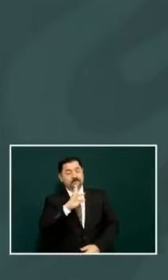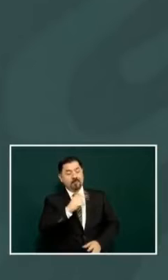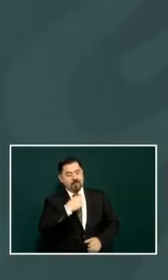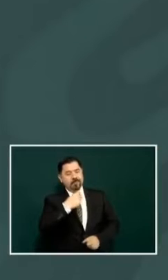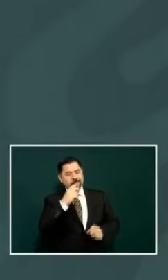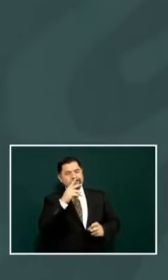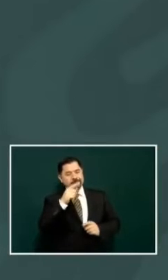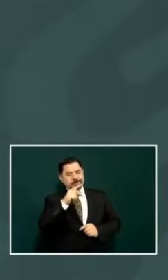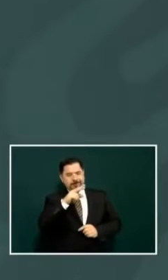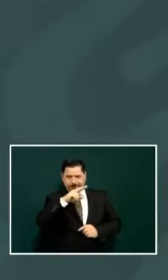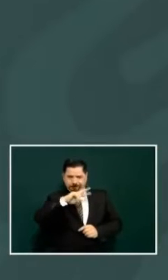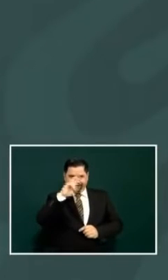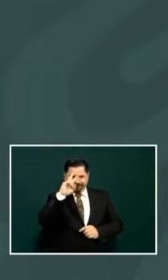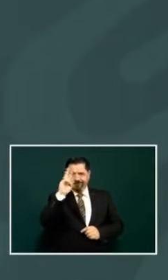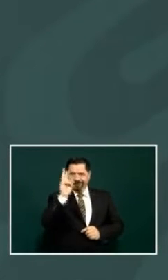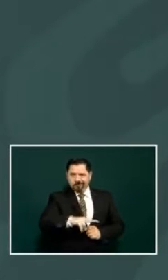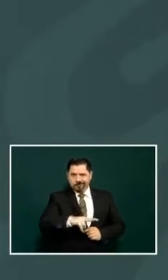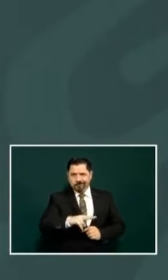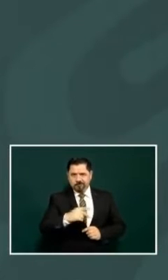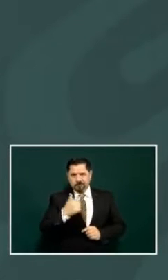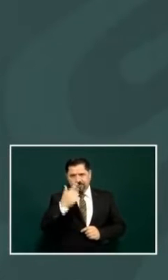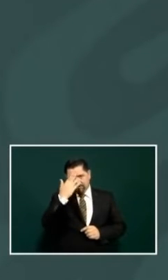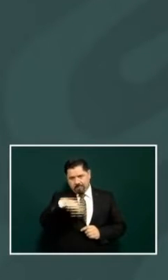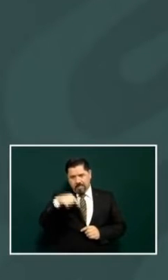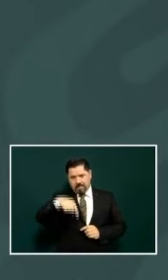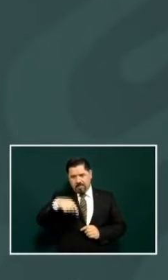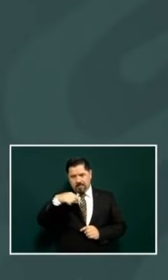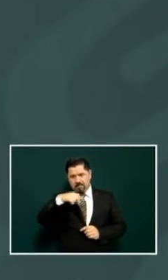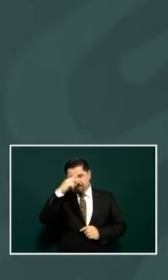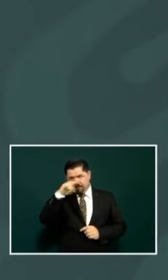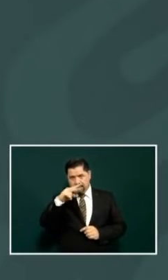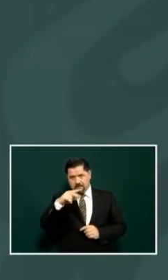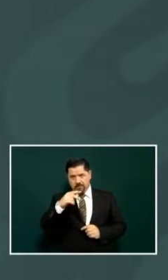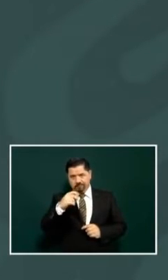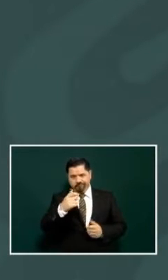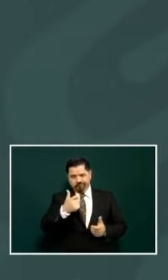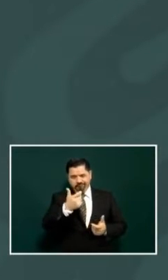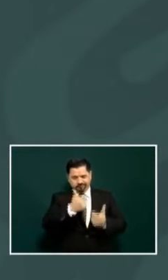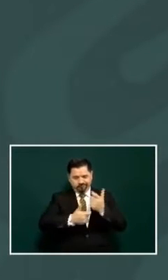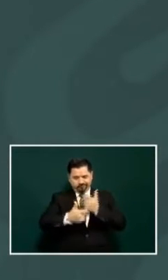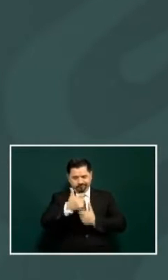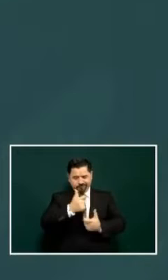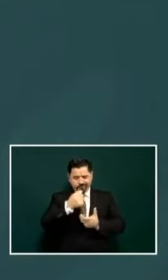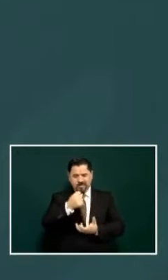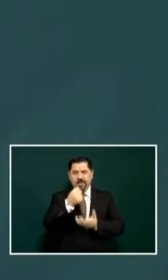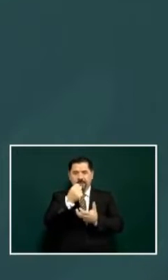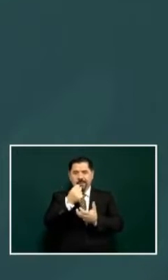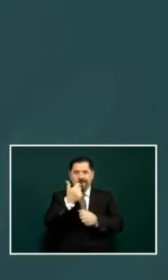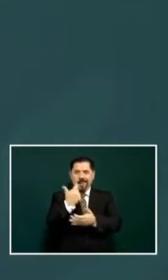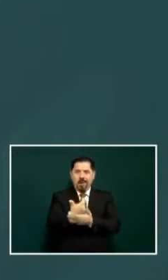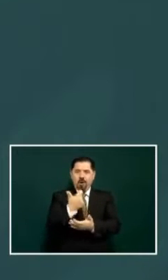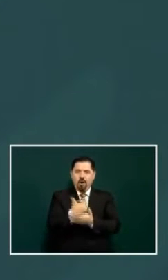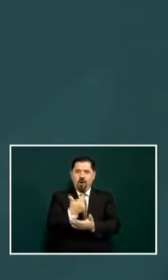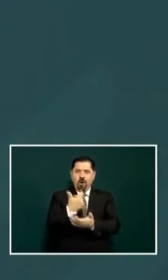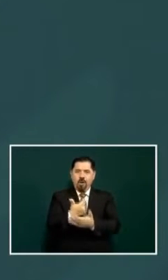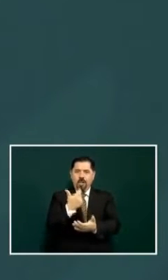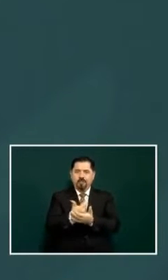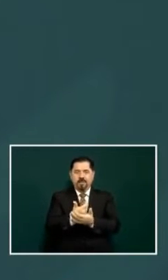didn't get the money from them the economy of Mexico benefits very much